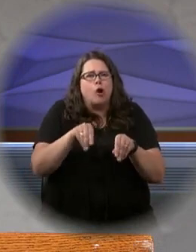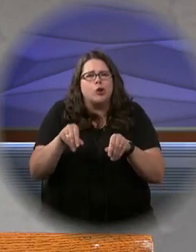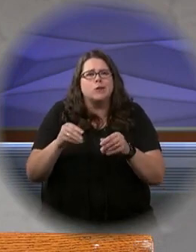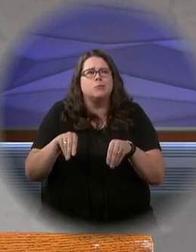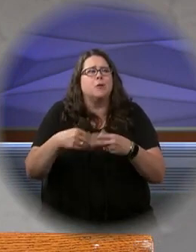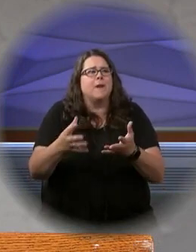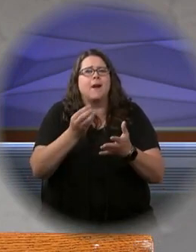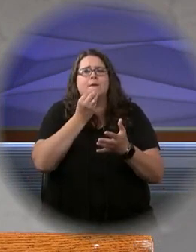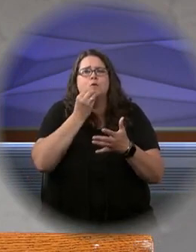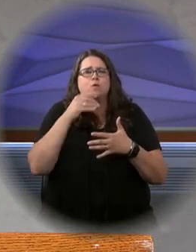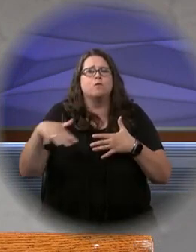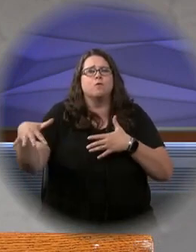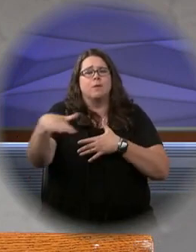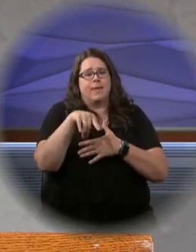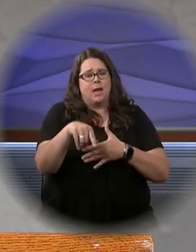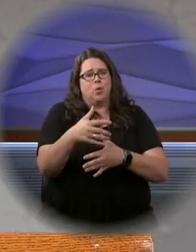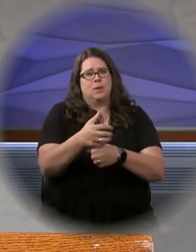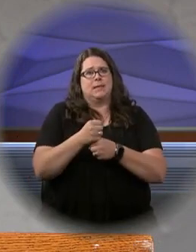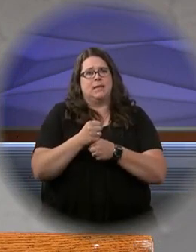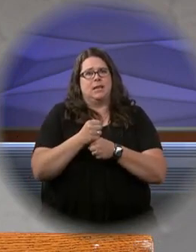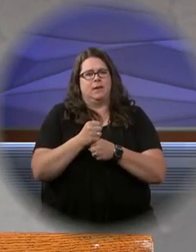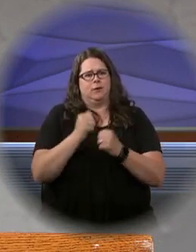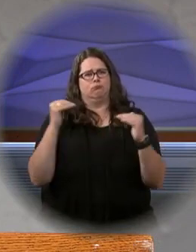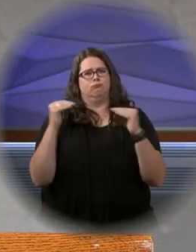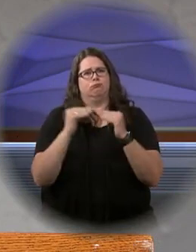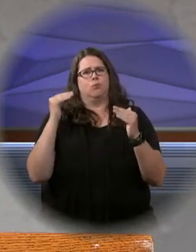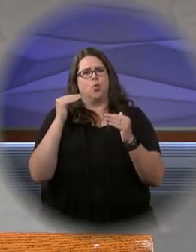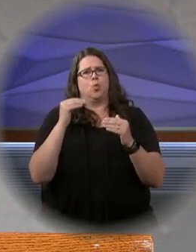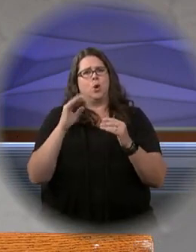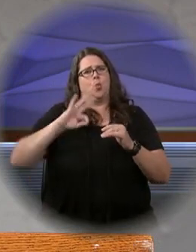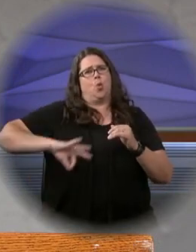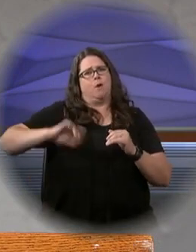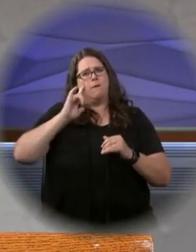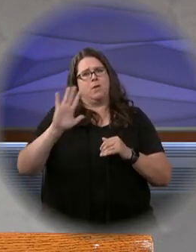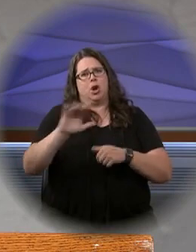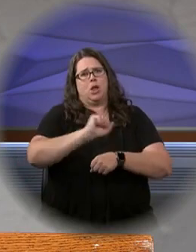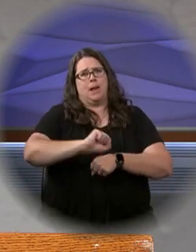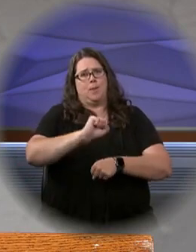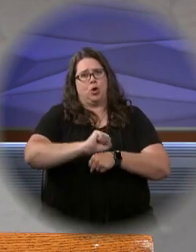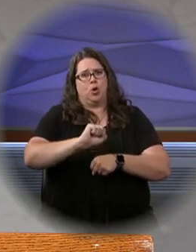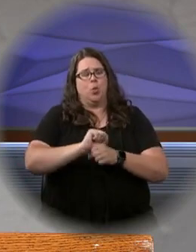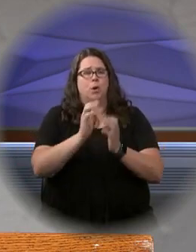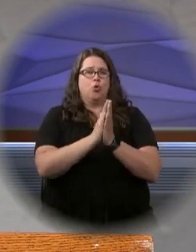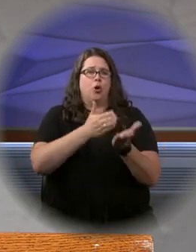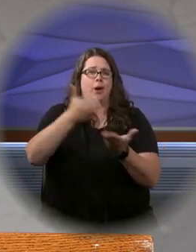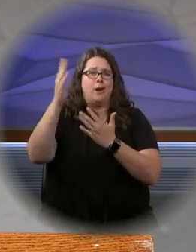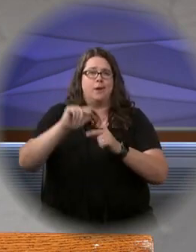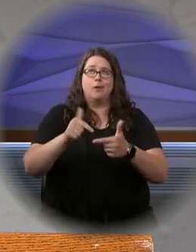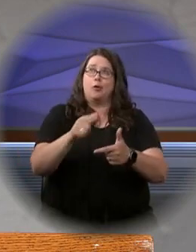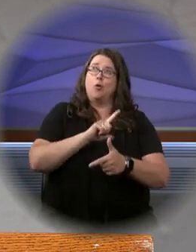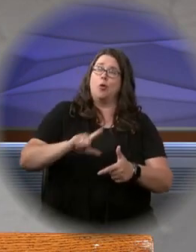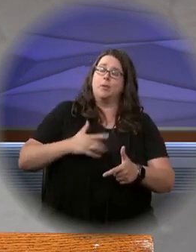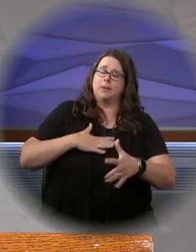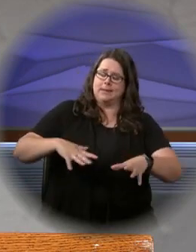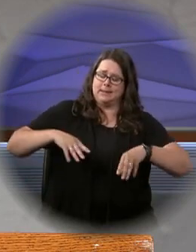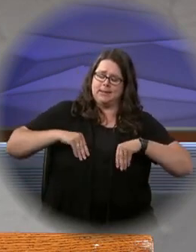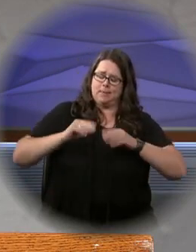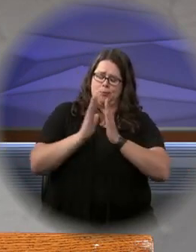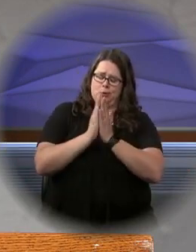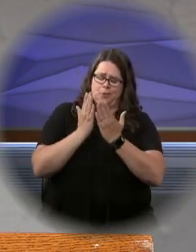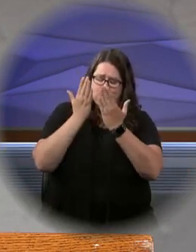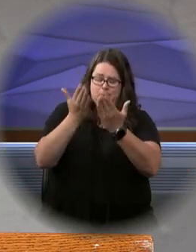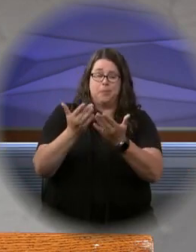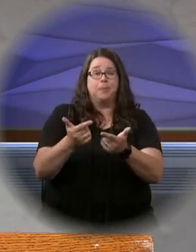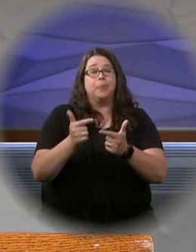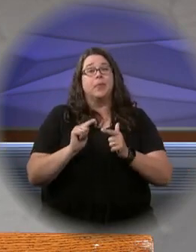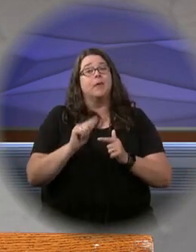world's food, that they receive a just reward for their labor, we pray to the Lord. Lord, hear our